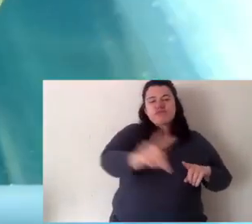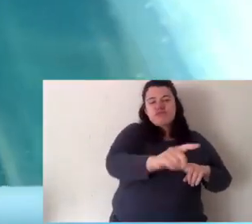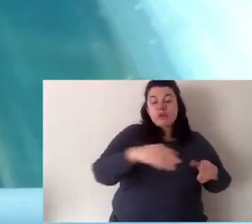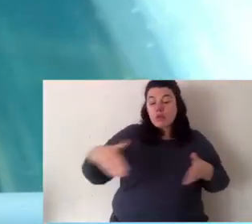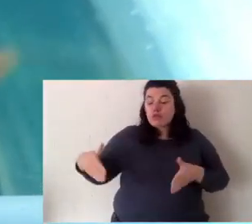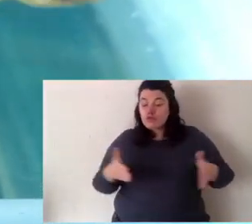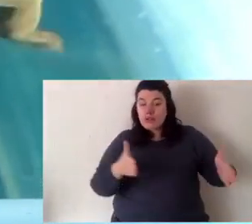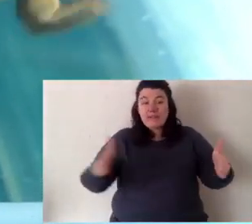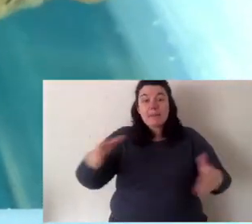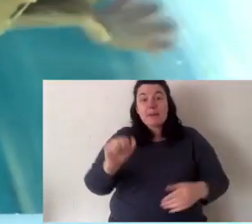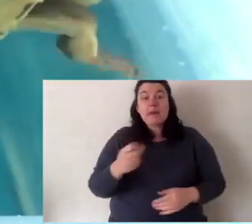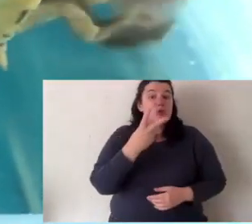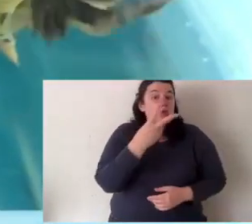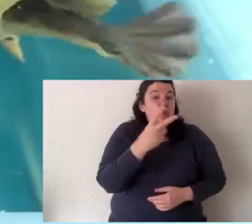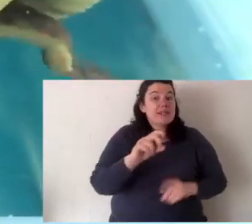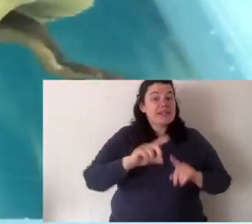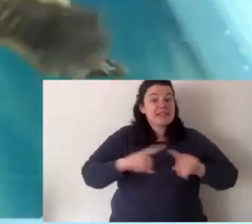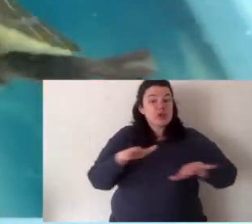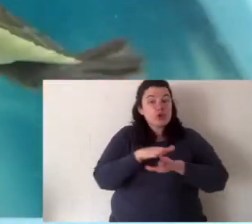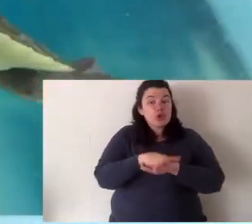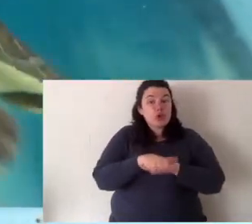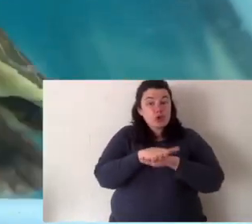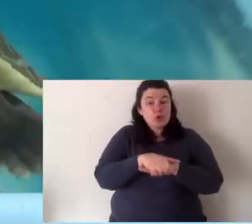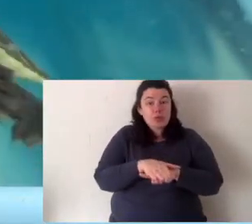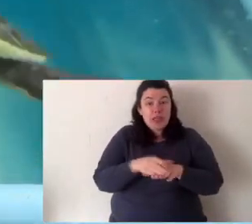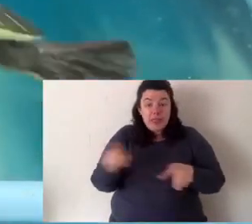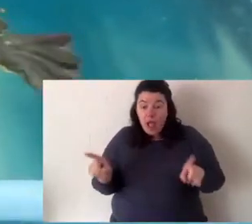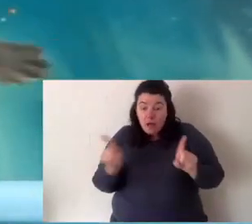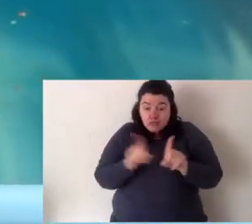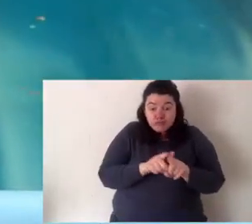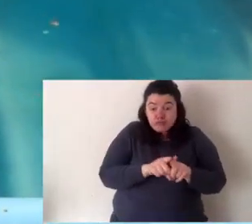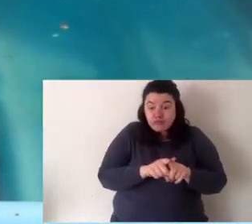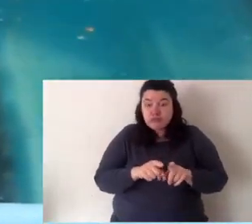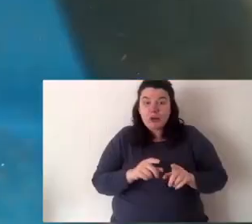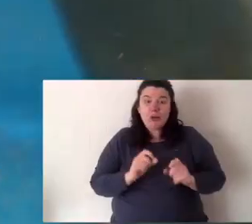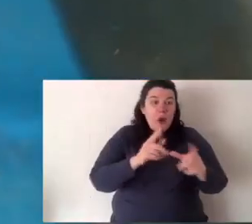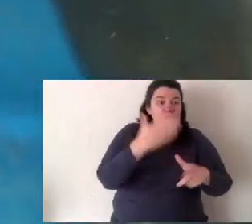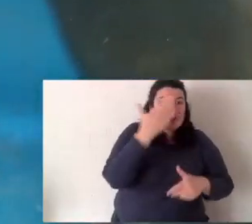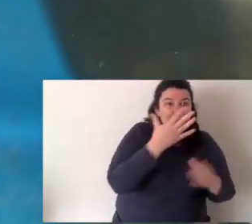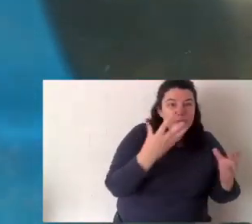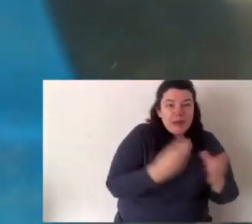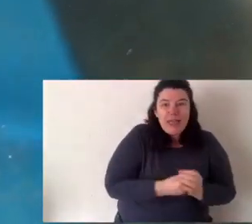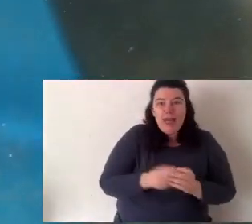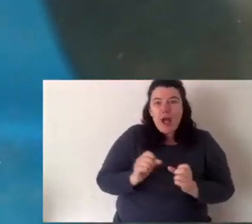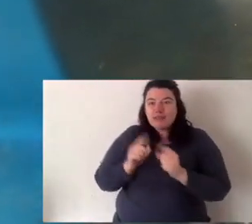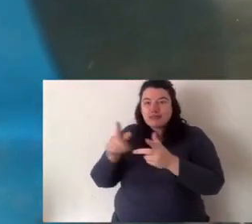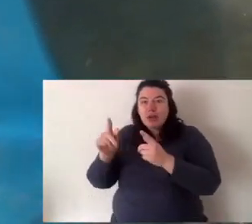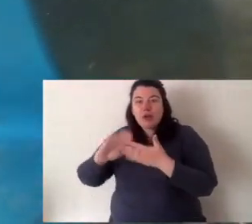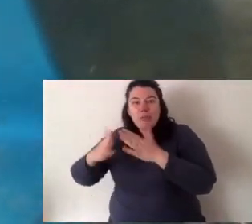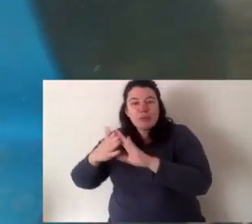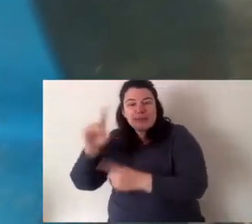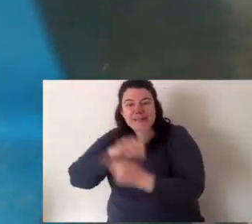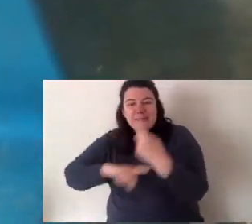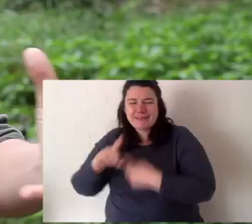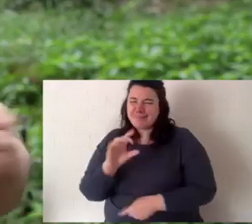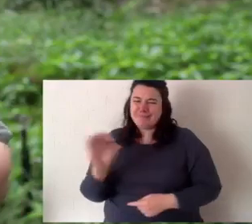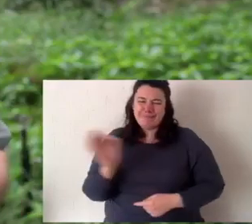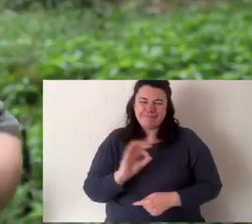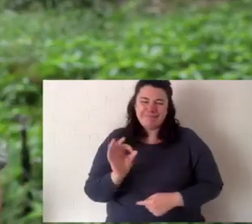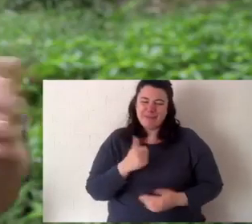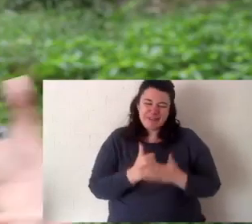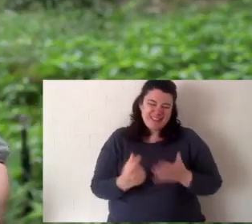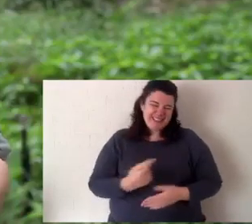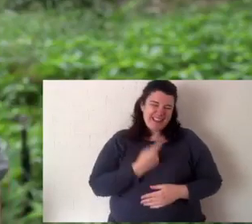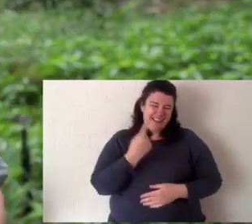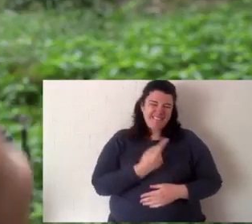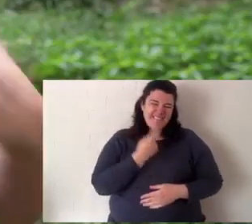However, they live in groups. So, within a deep hole within a waterway, you could have 20 turtles. But they